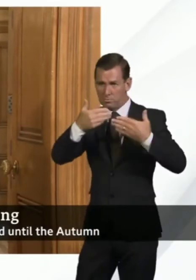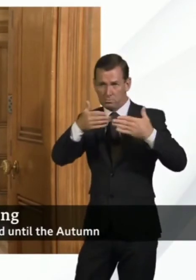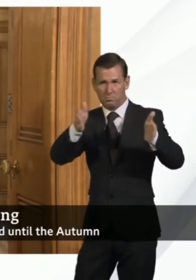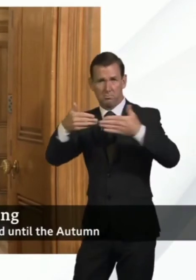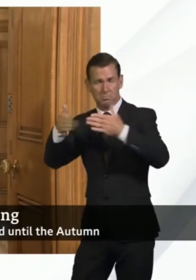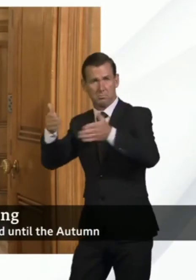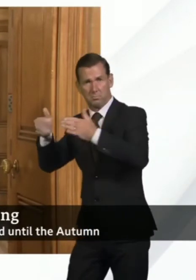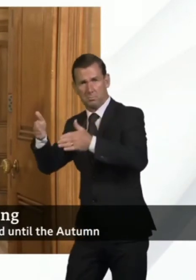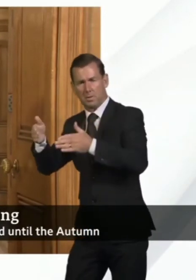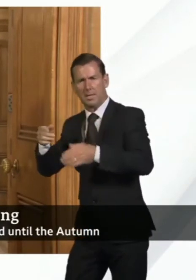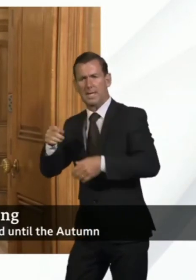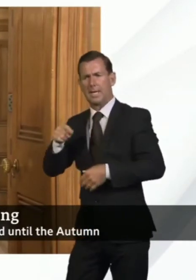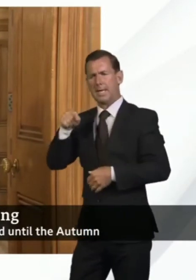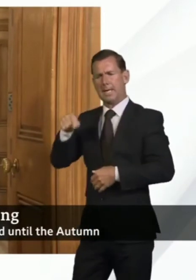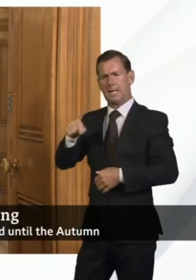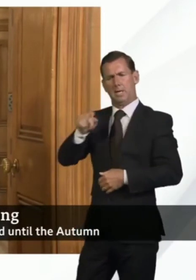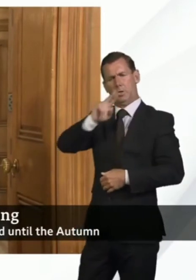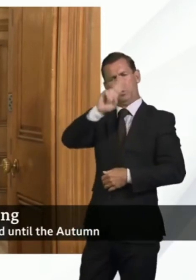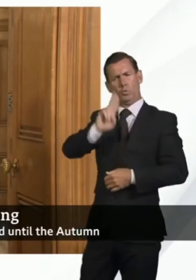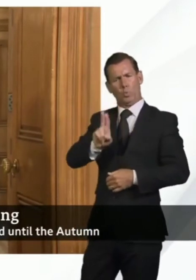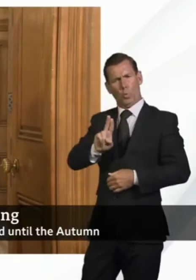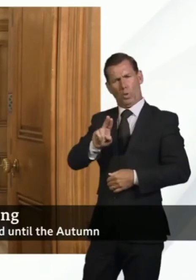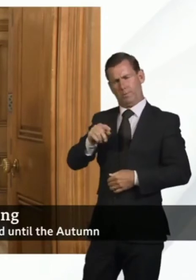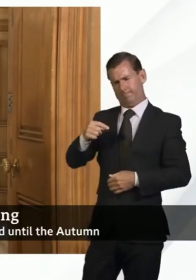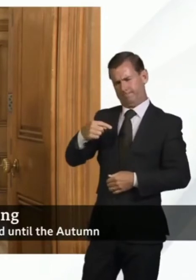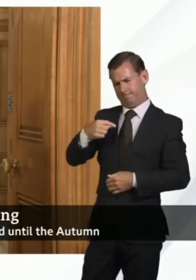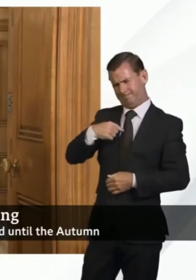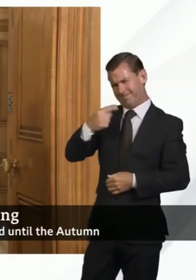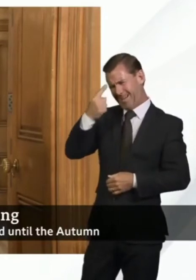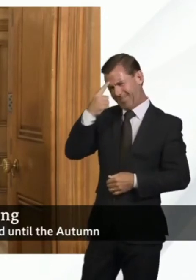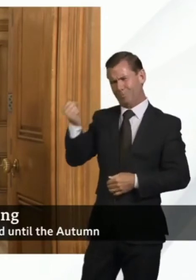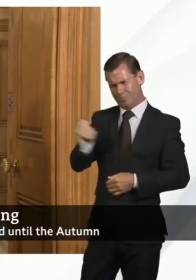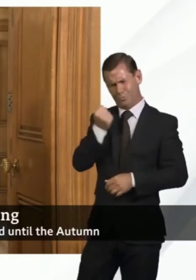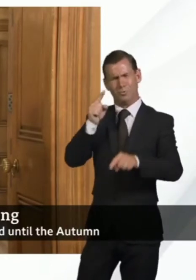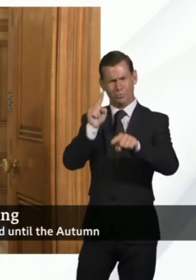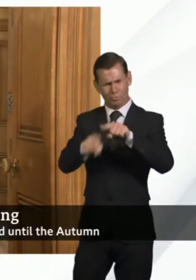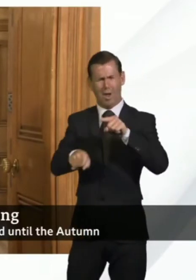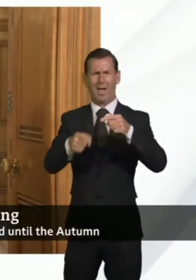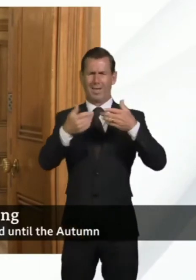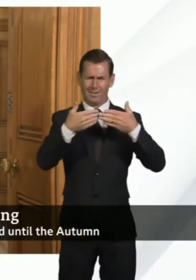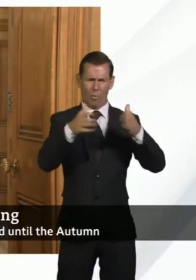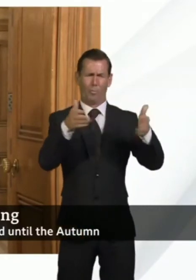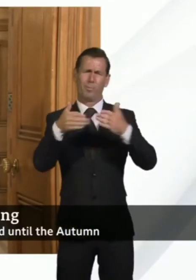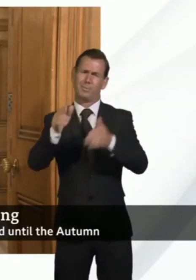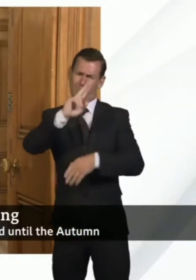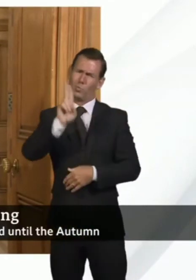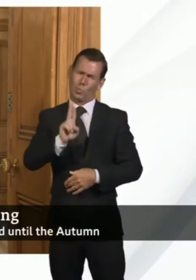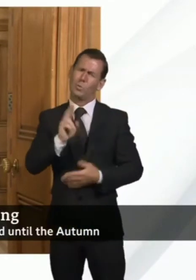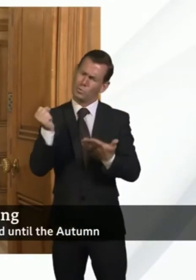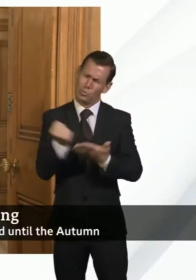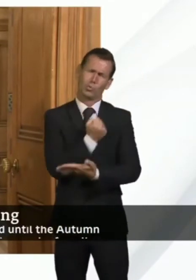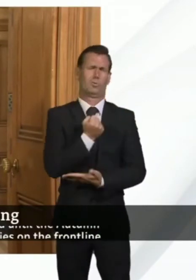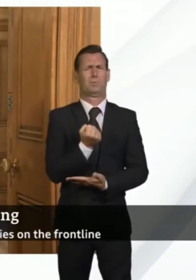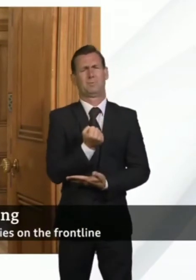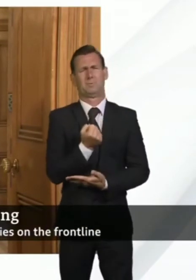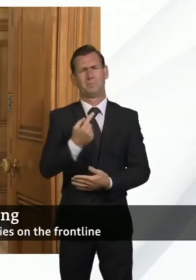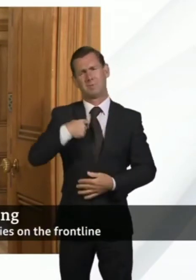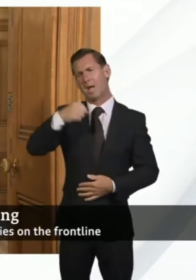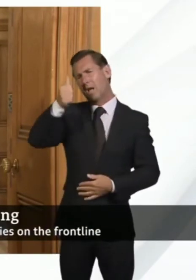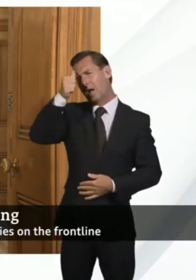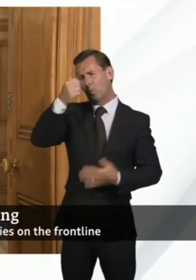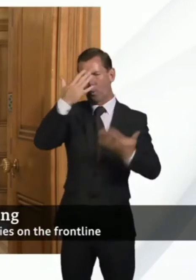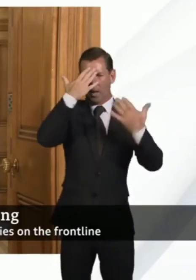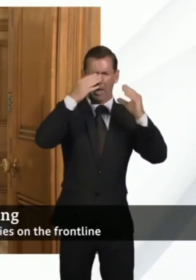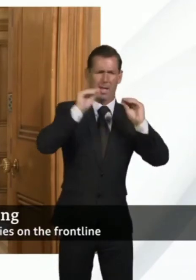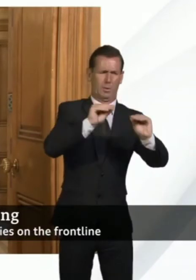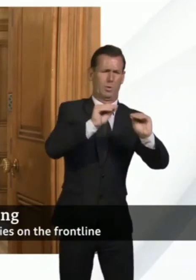question about schools, I really think we should try and open schools if we possibly can. And a lot of work, I know my friend, the Education